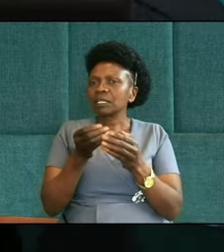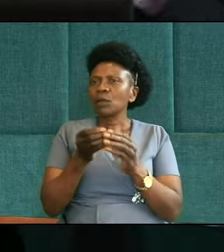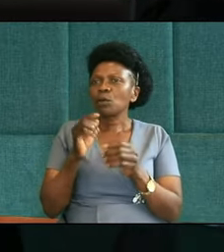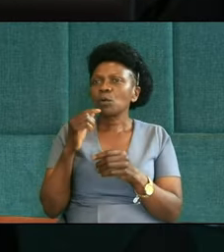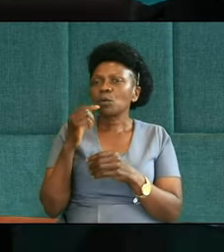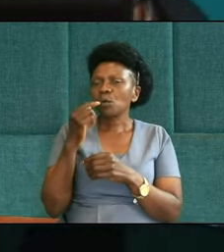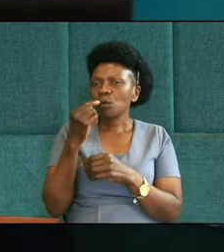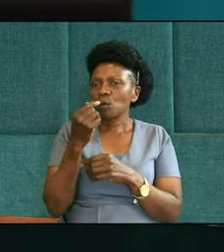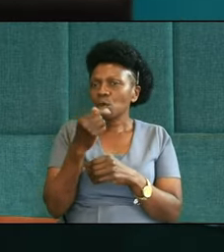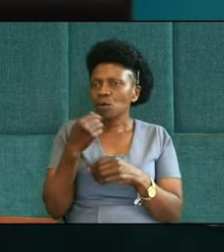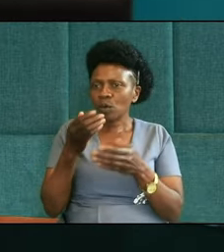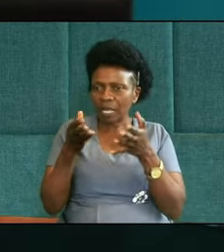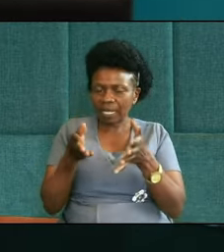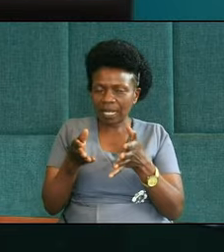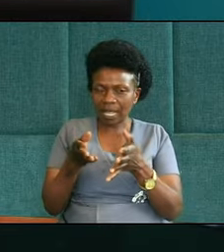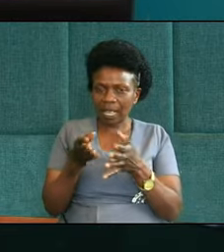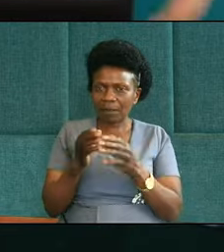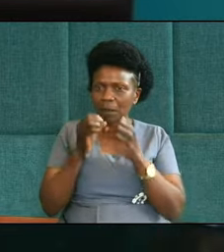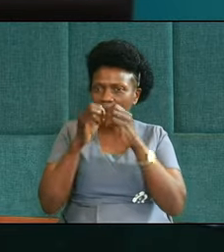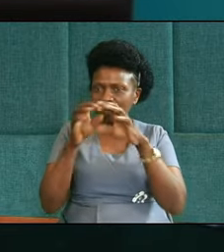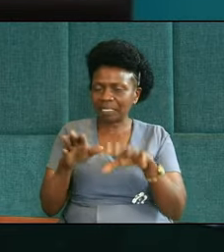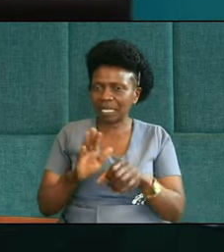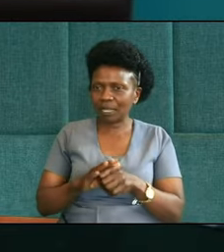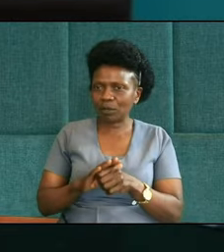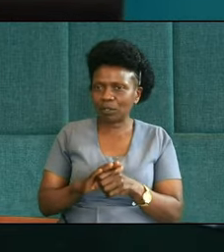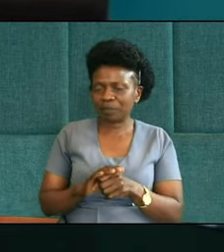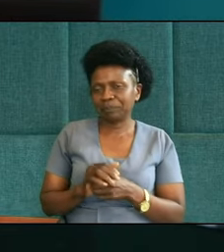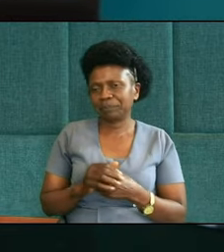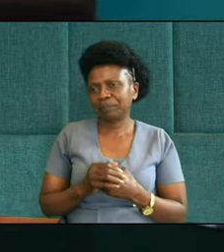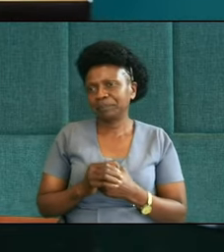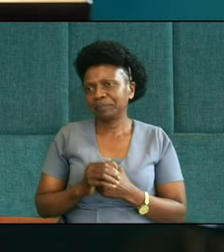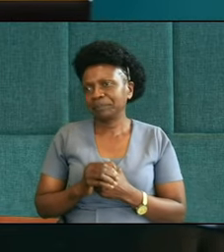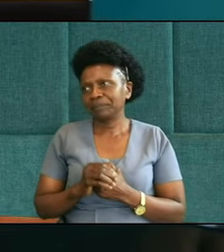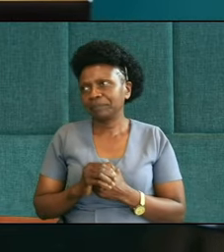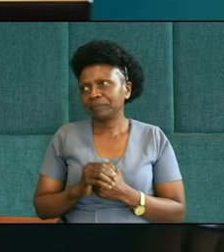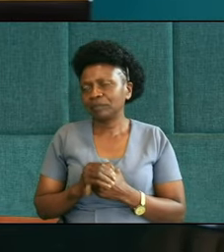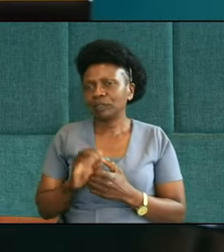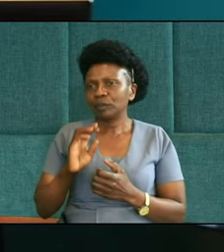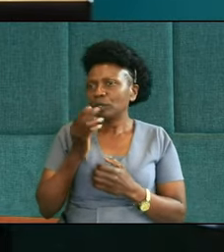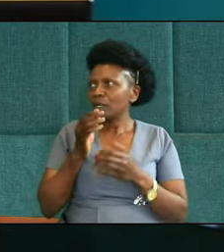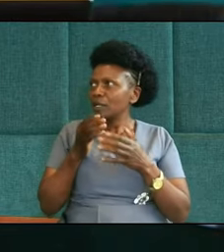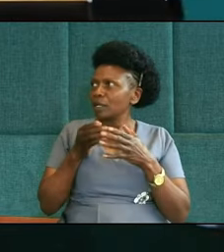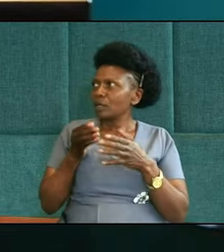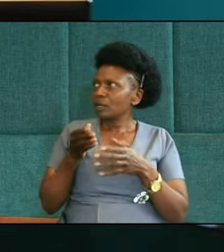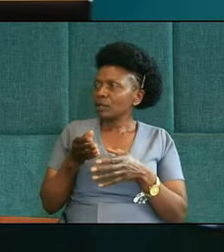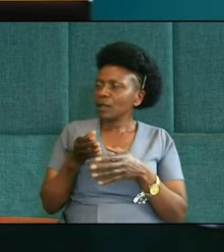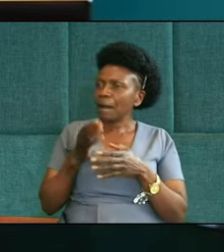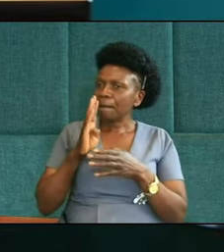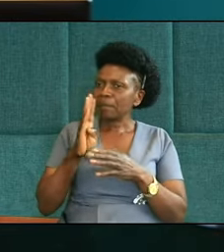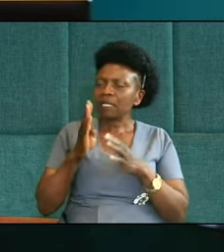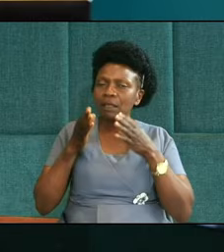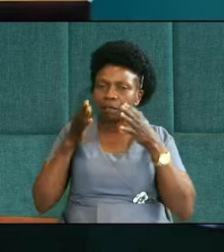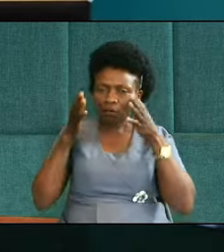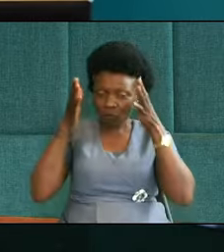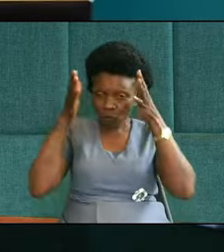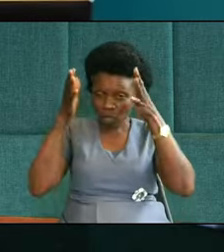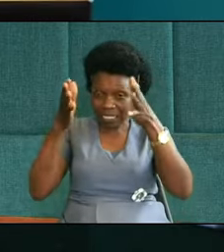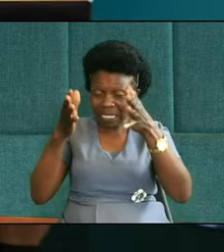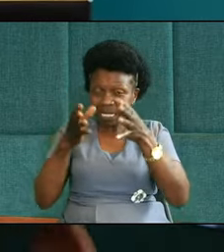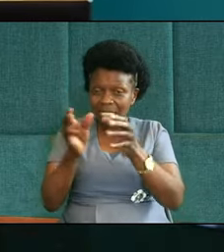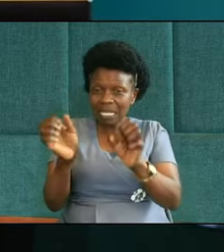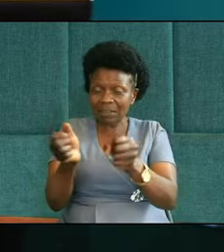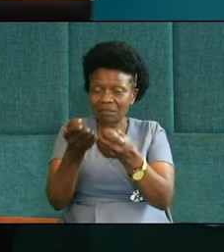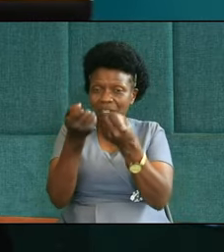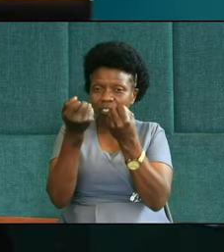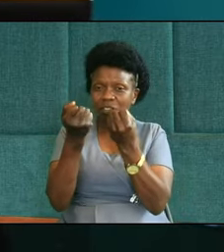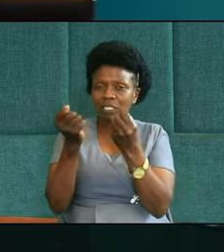with you so that you can mark some texts. The major theme we've been focusing on is Salvation Simplified. Today is